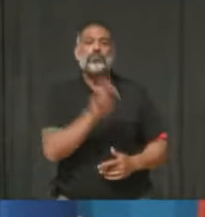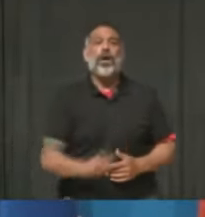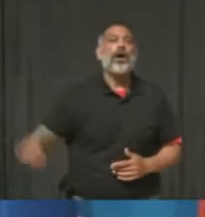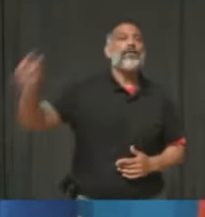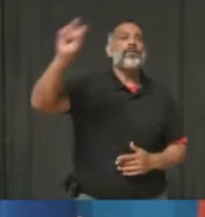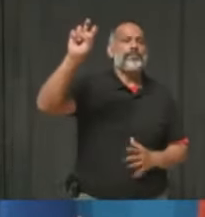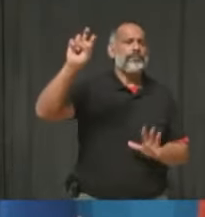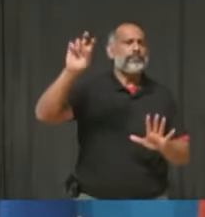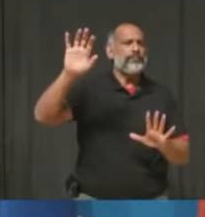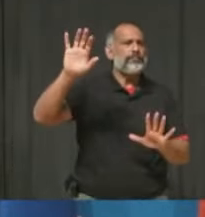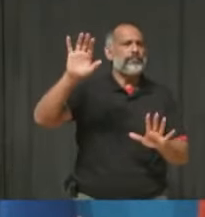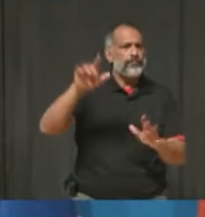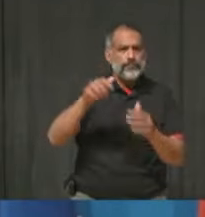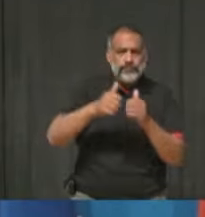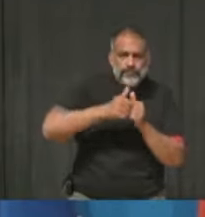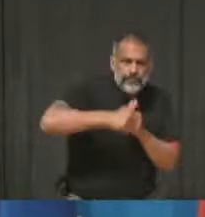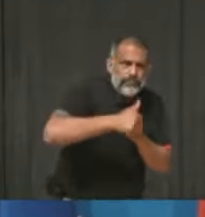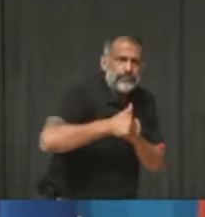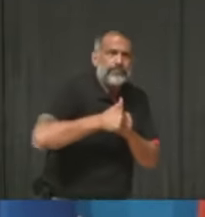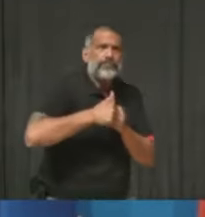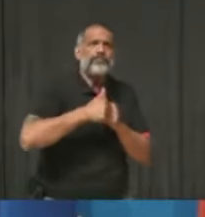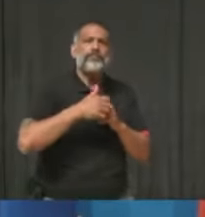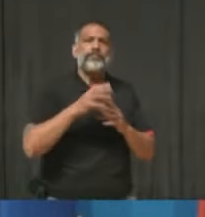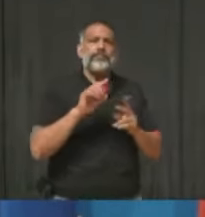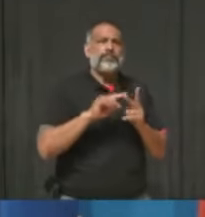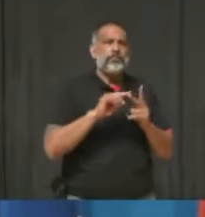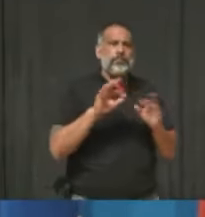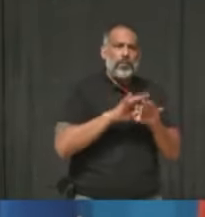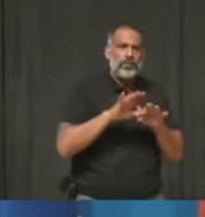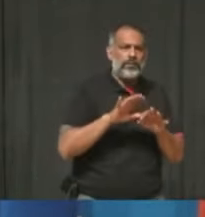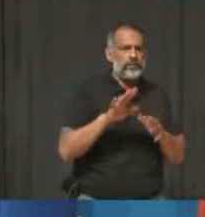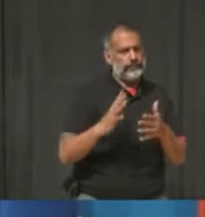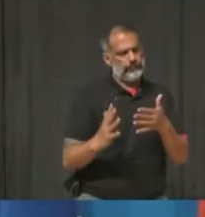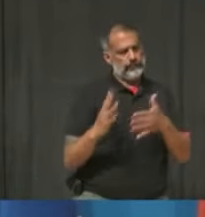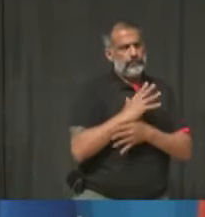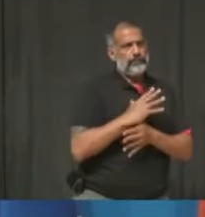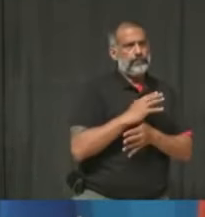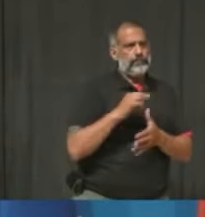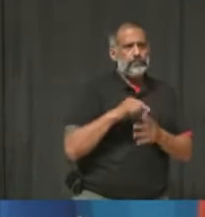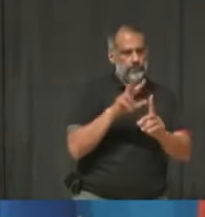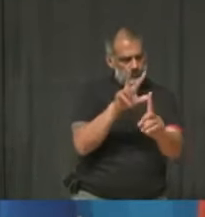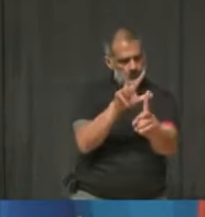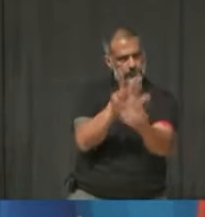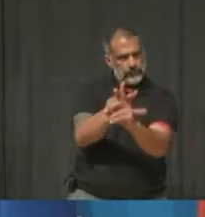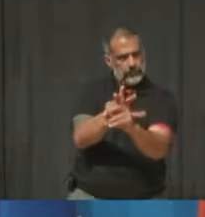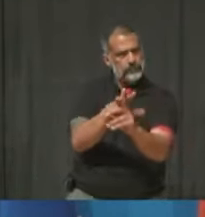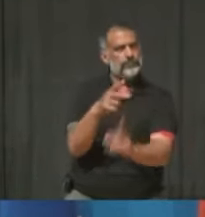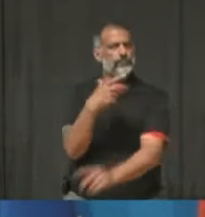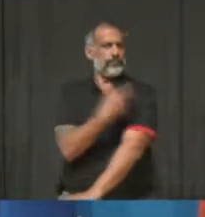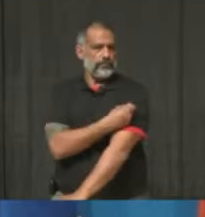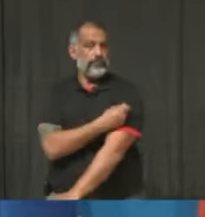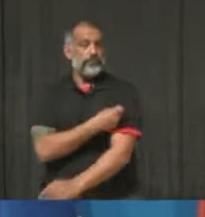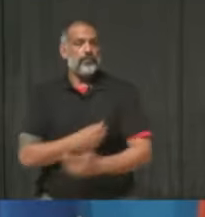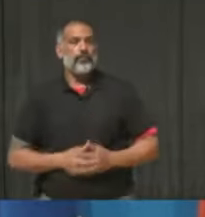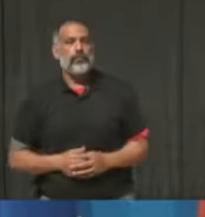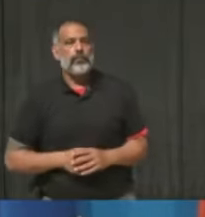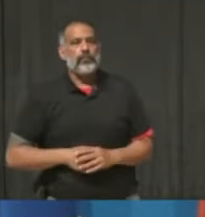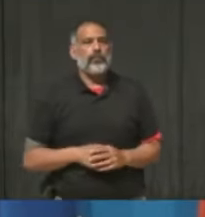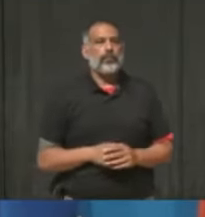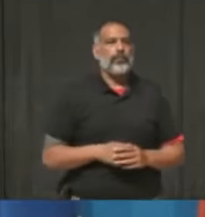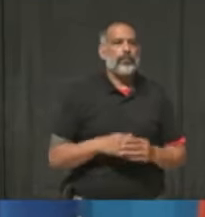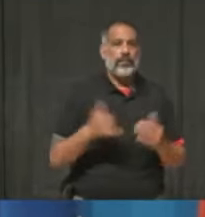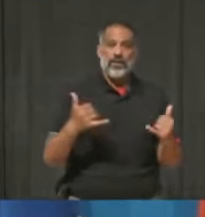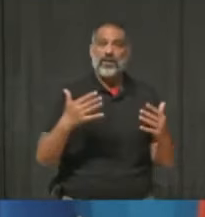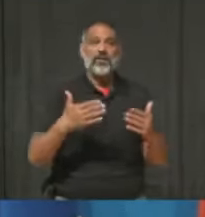to go out for the essentials, and to make that appointment to get vaccinated. That will ensure that we get our